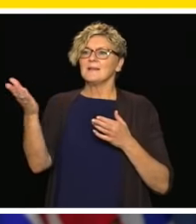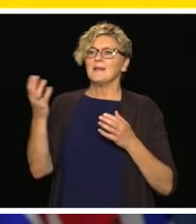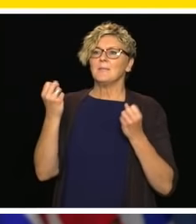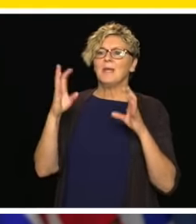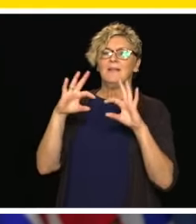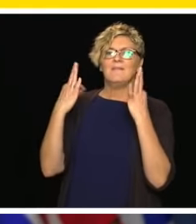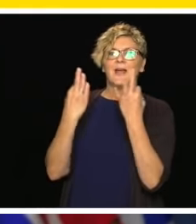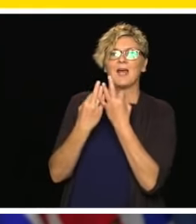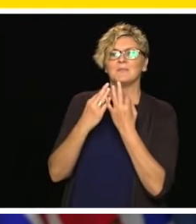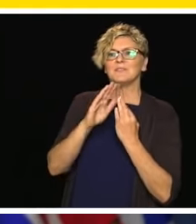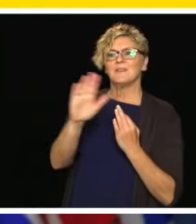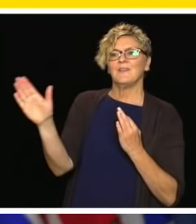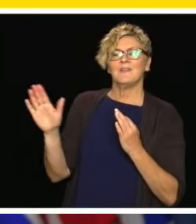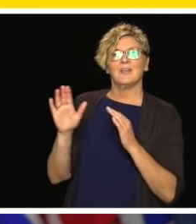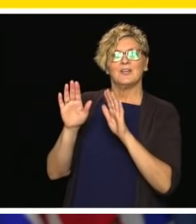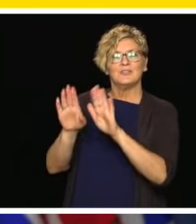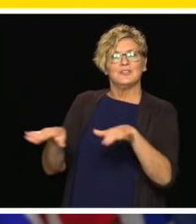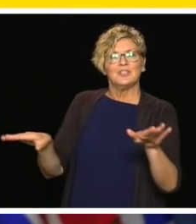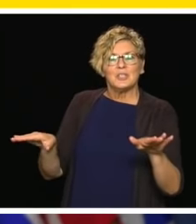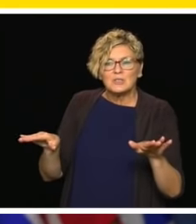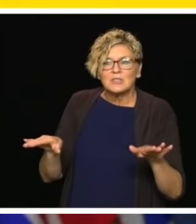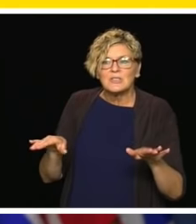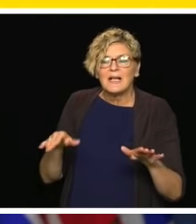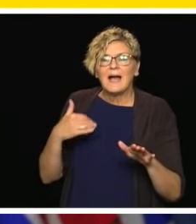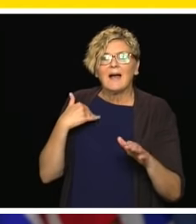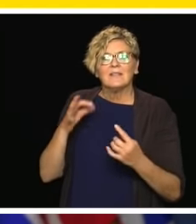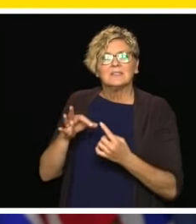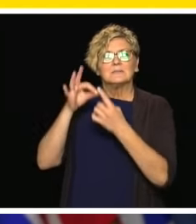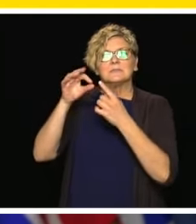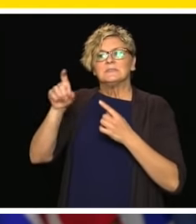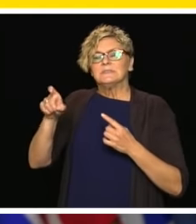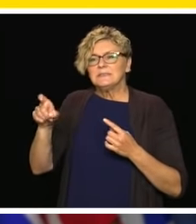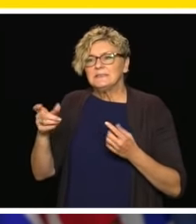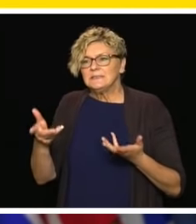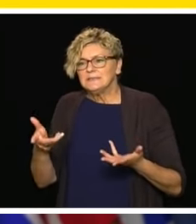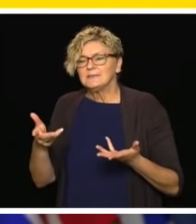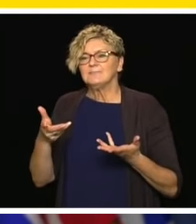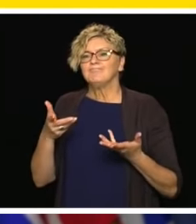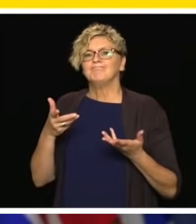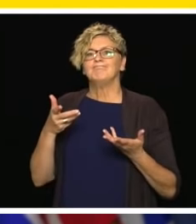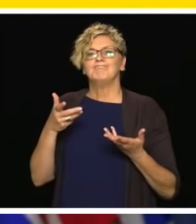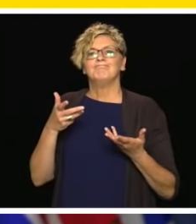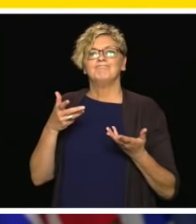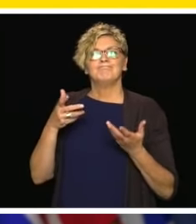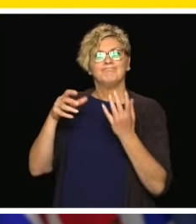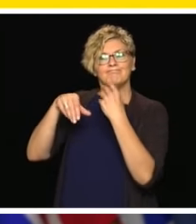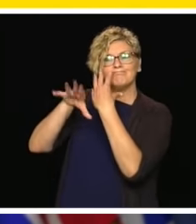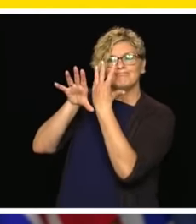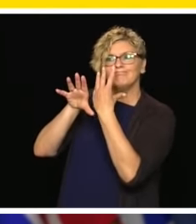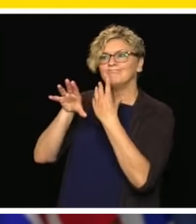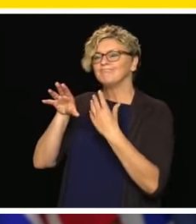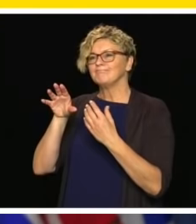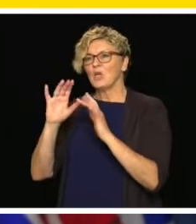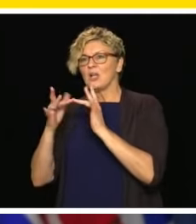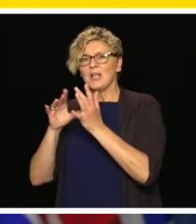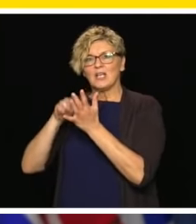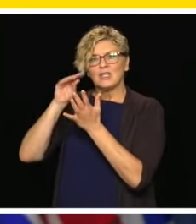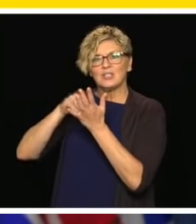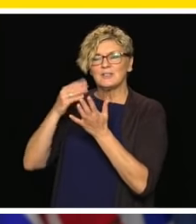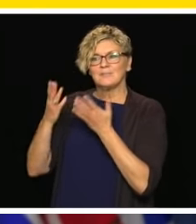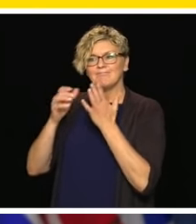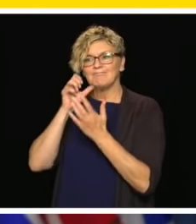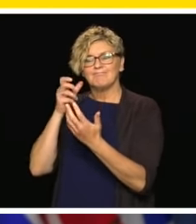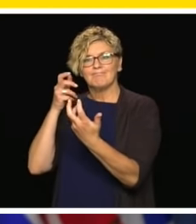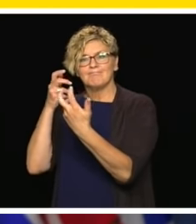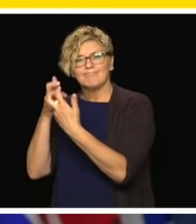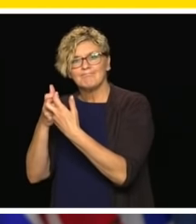this return to part-time in-class instruction that's available to everyone should they choose to take this opportunity,